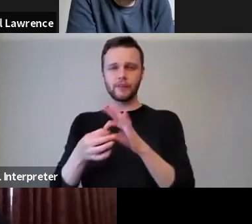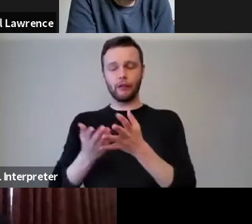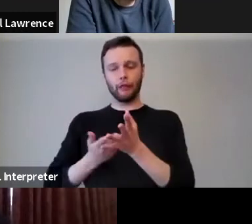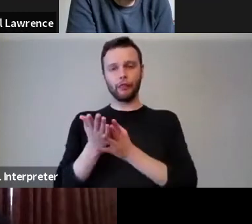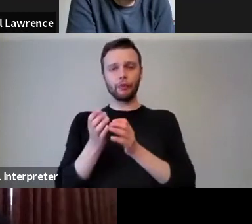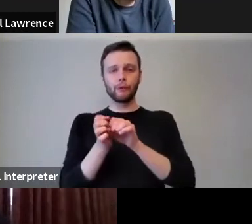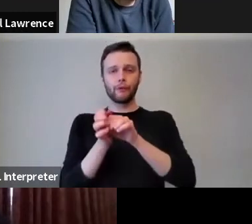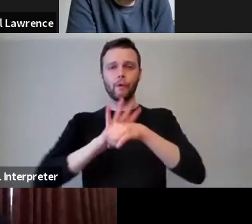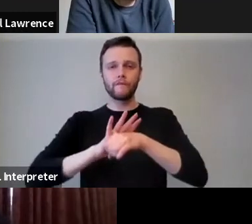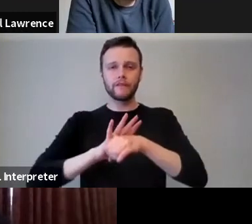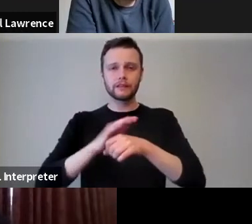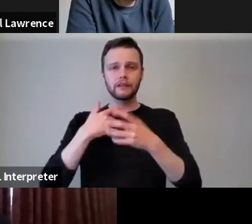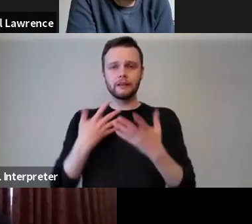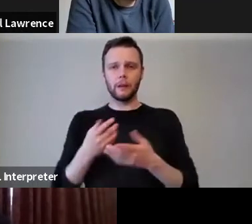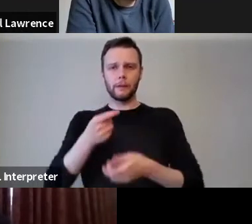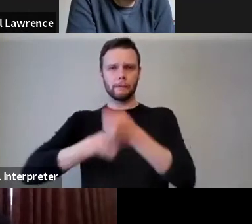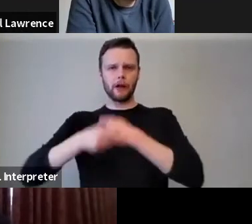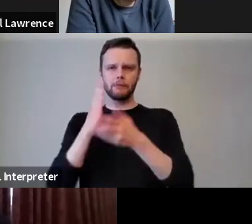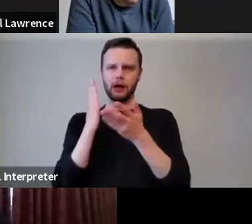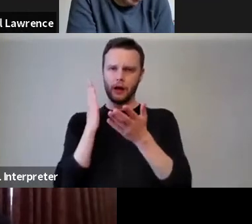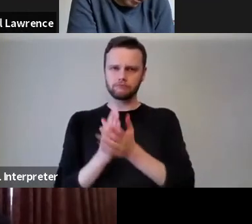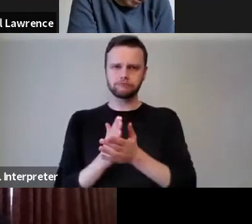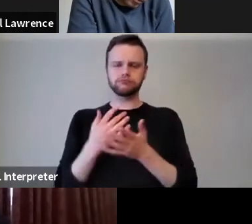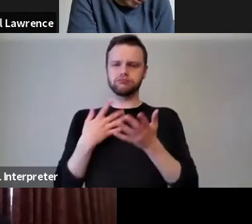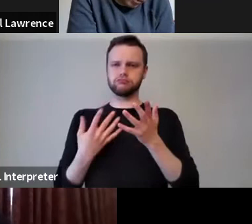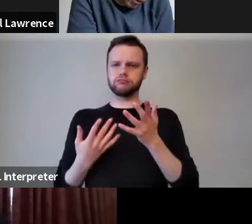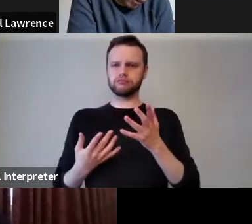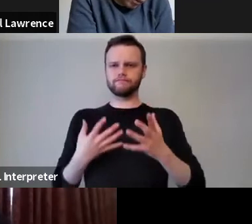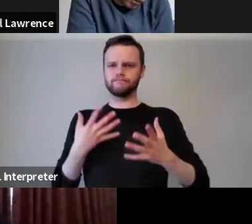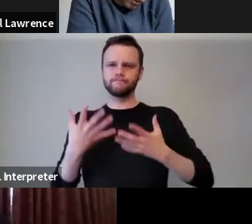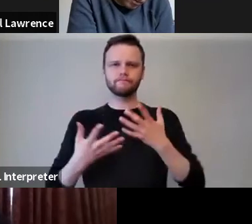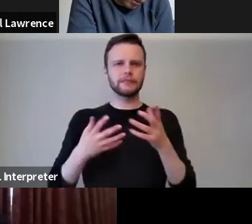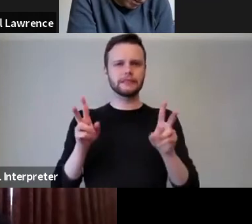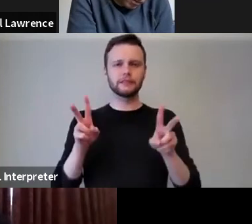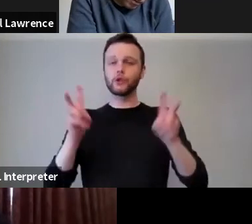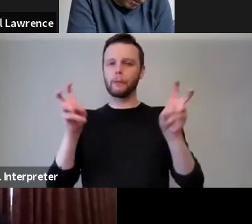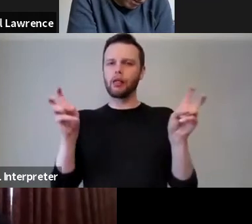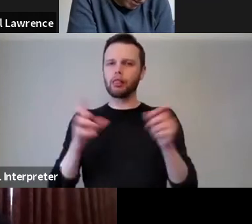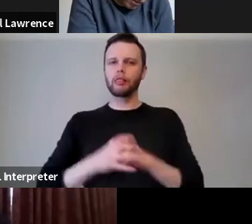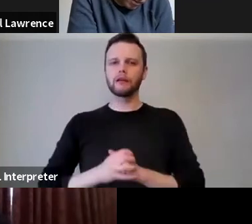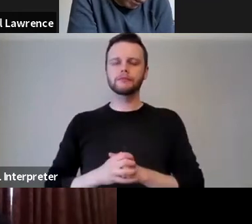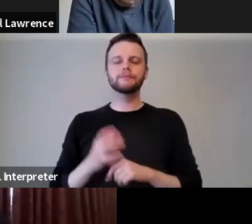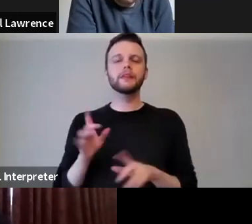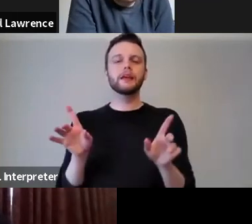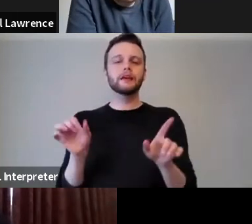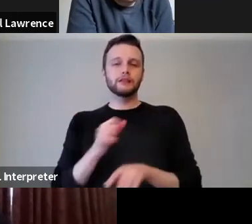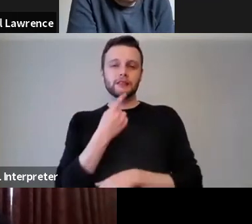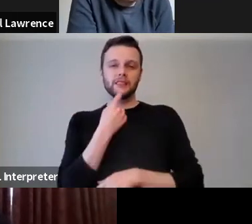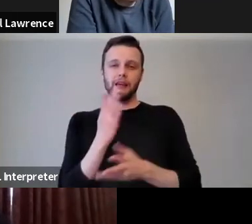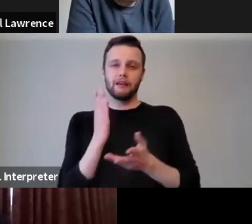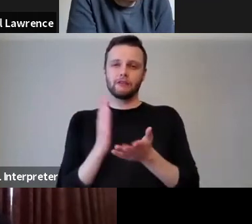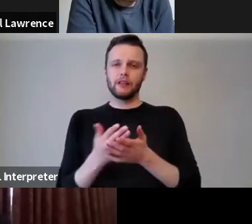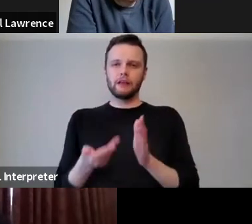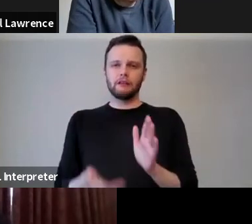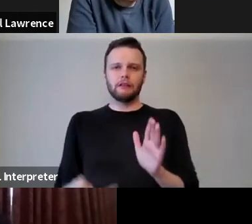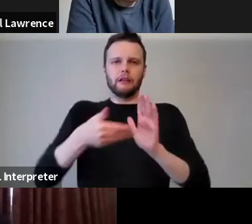this collaboration has become especially topical and with the should I say significantly added sense